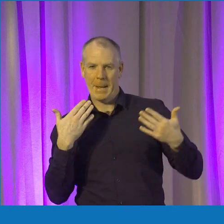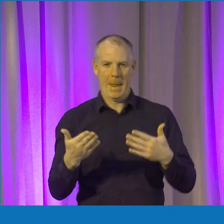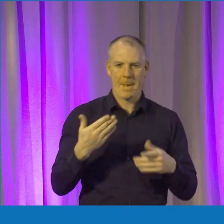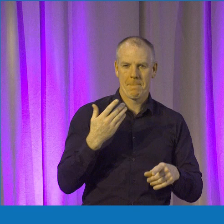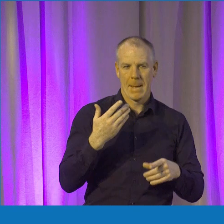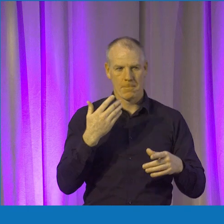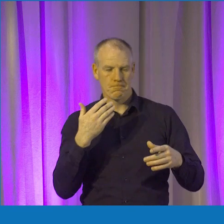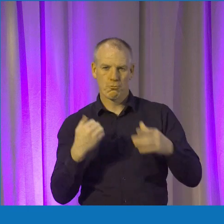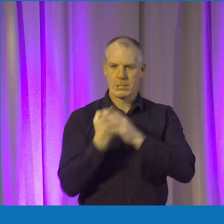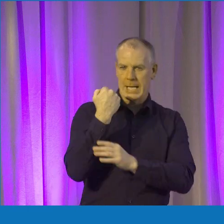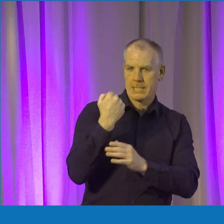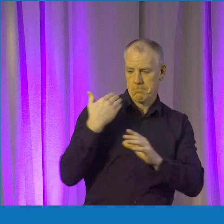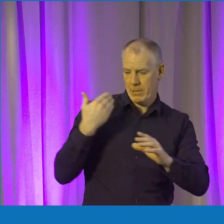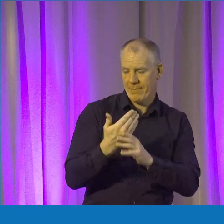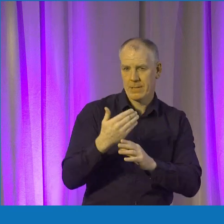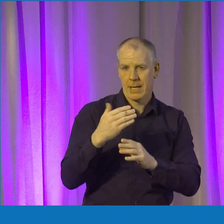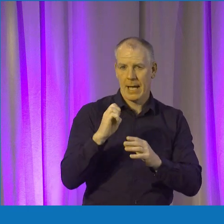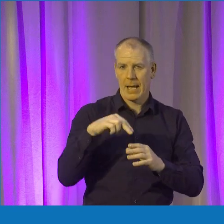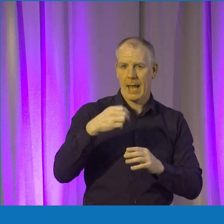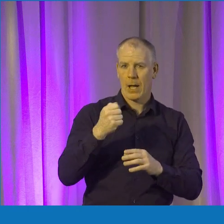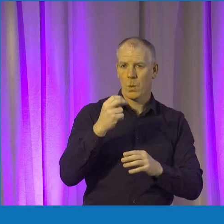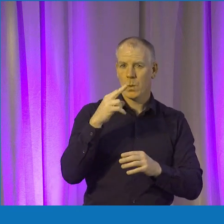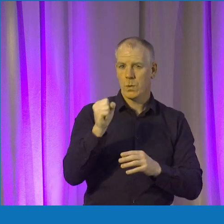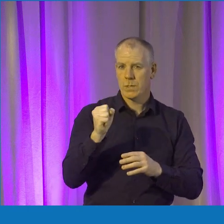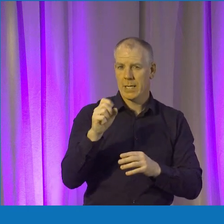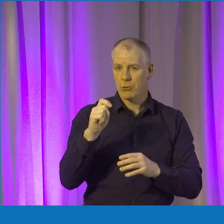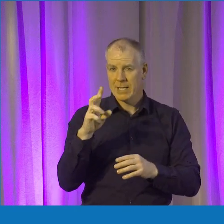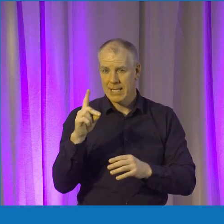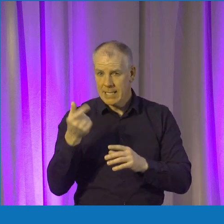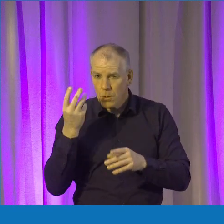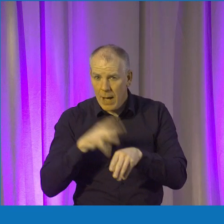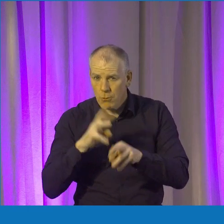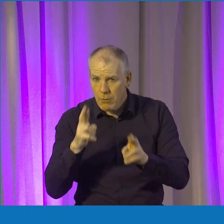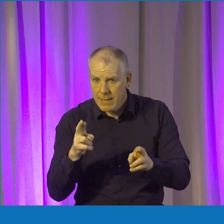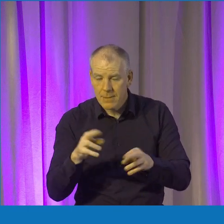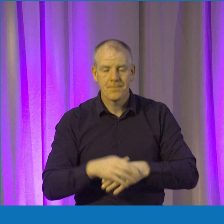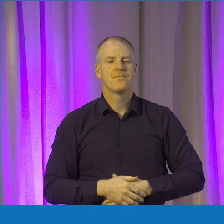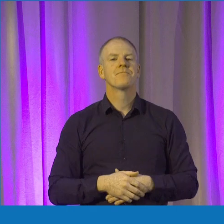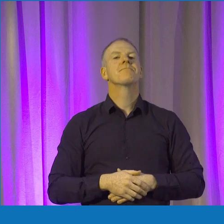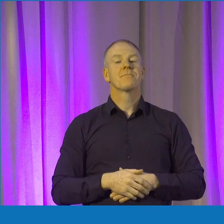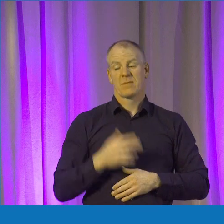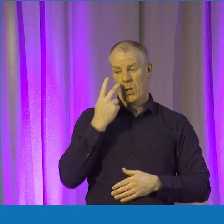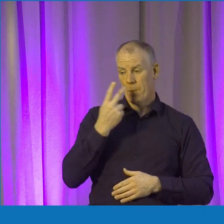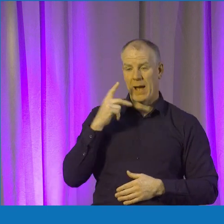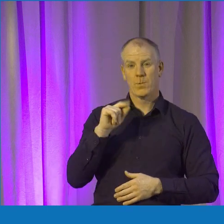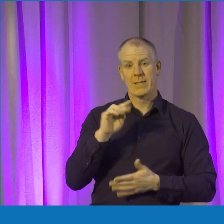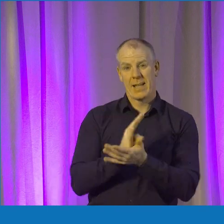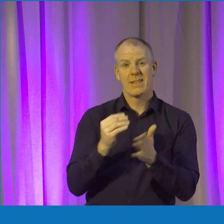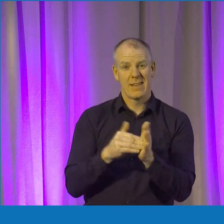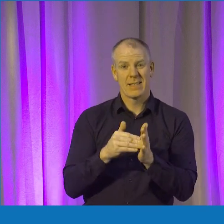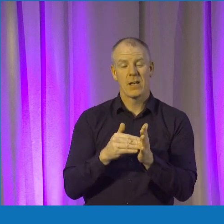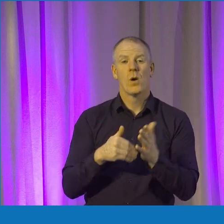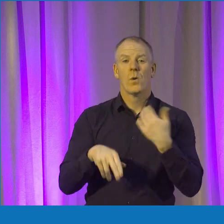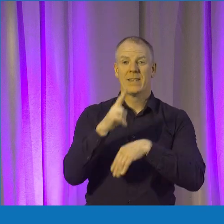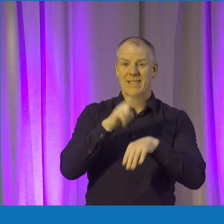has done very well in the past. Can you tell me, it was 2019, right? Went to the World Cup? Yes. So in 2019, we were